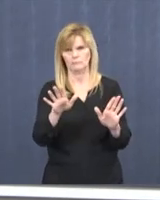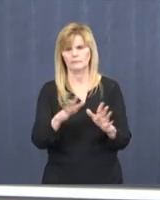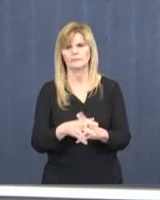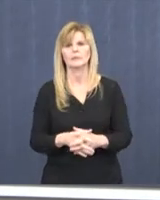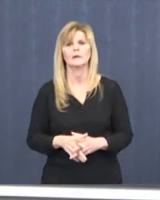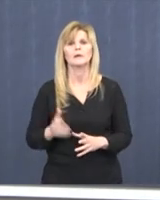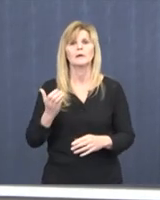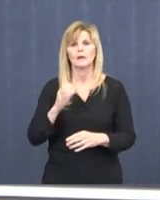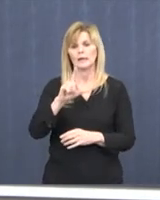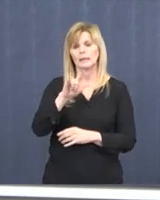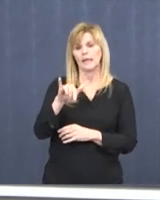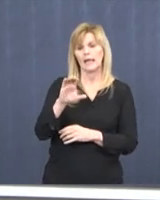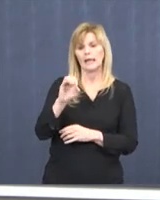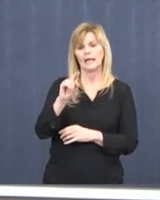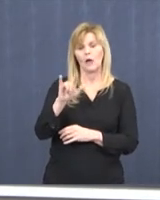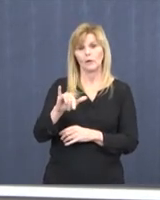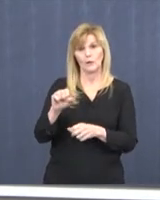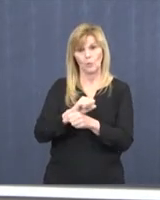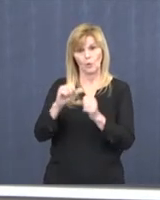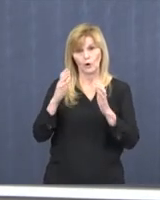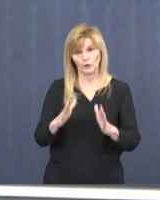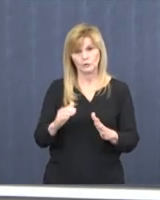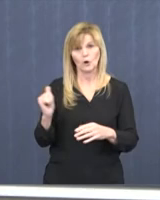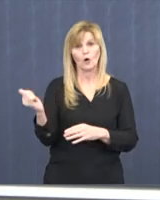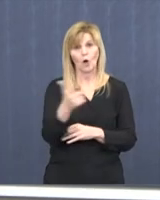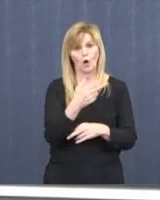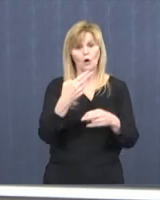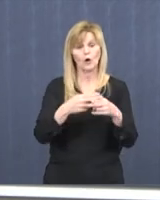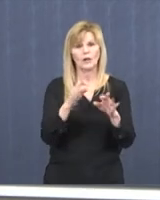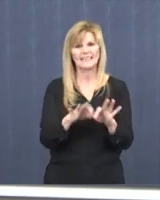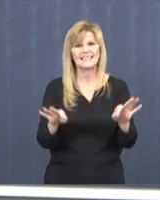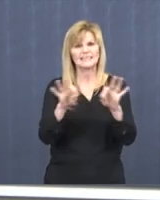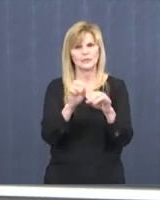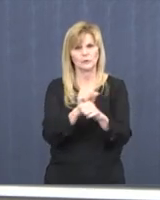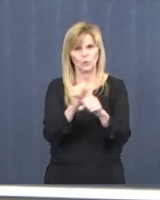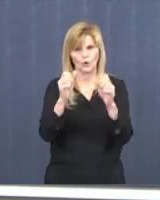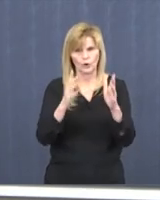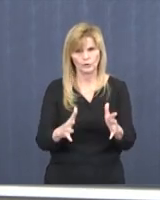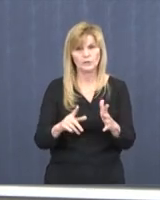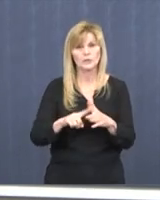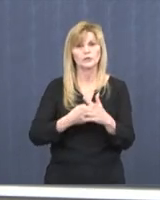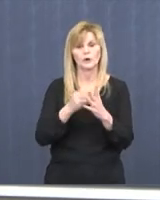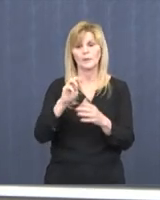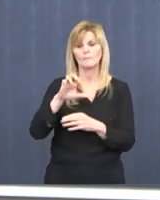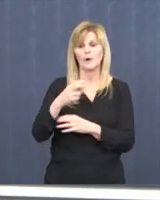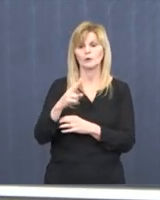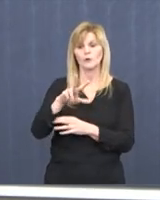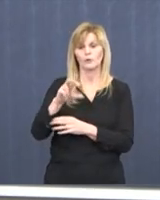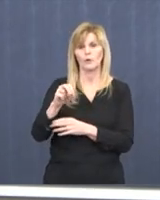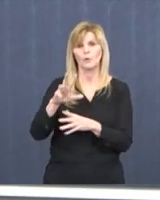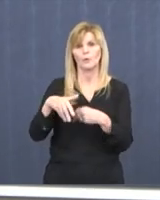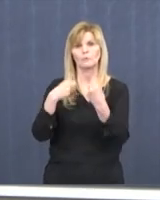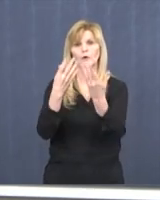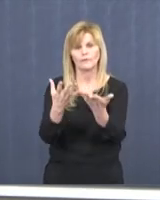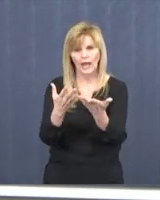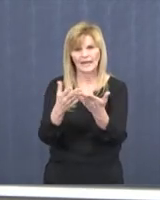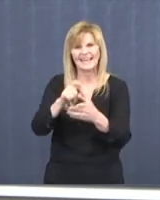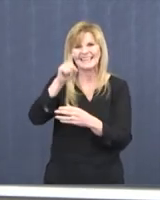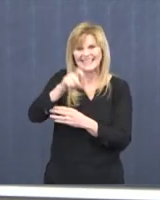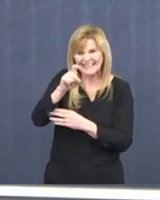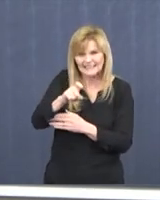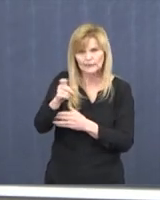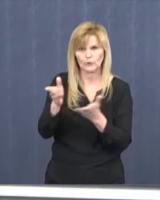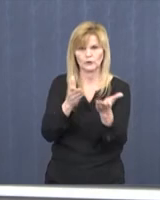Our Clay County employees are all deemed essential workers. Effective March 30th, we only provide necessary services